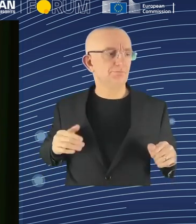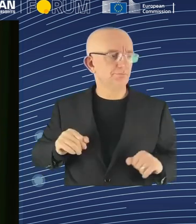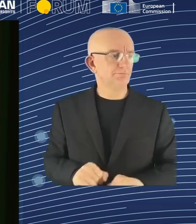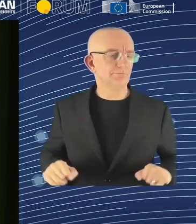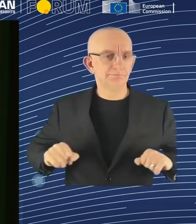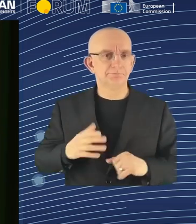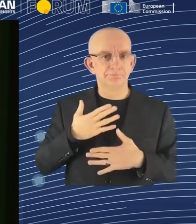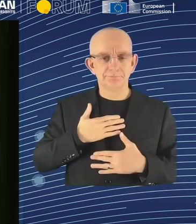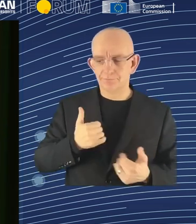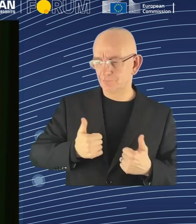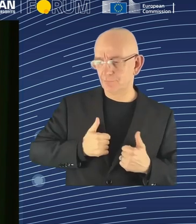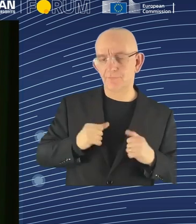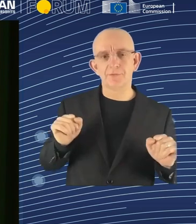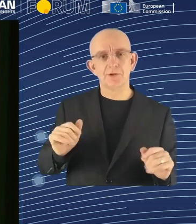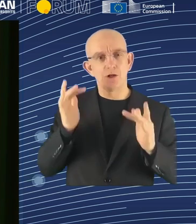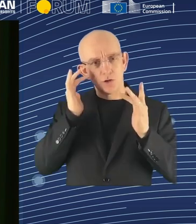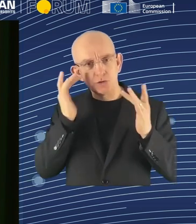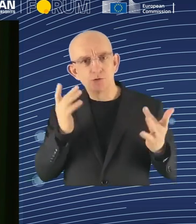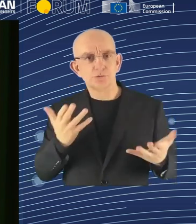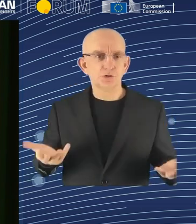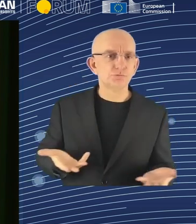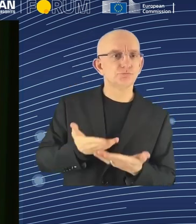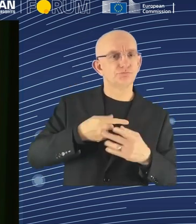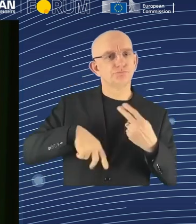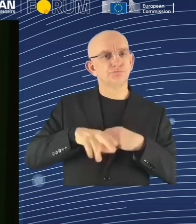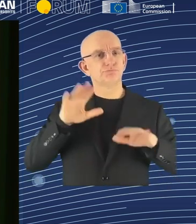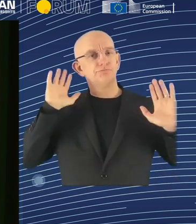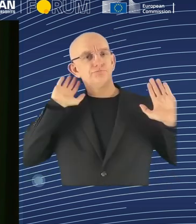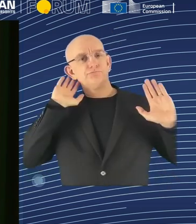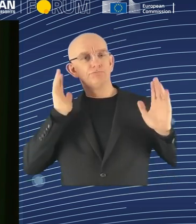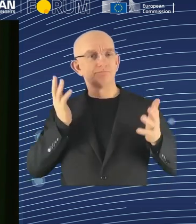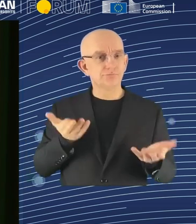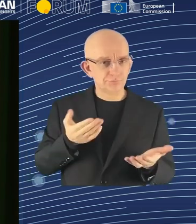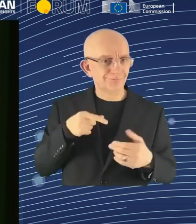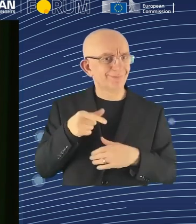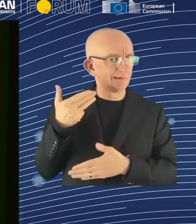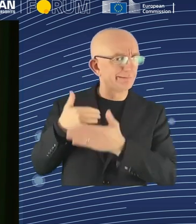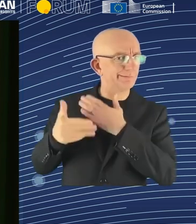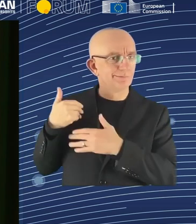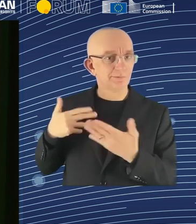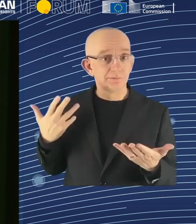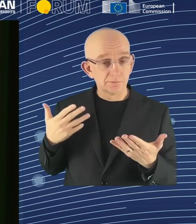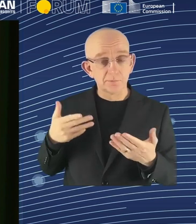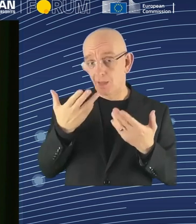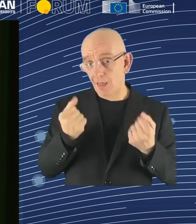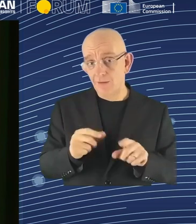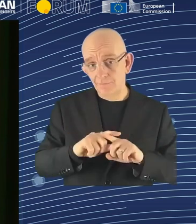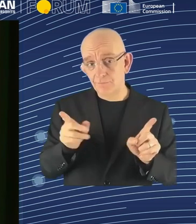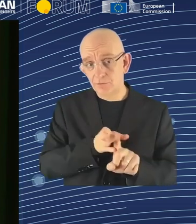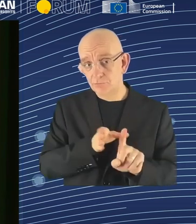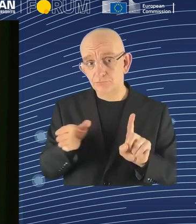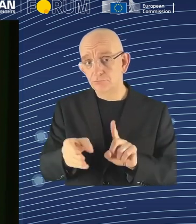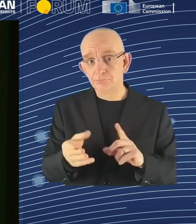Now, is it another alternative? And that would be pushing humans into the virtual reality,